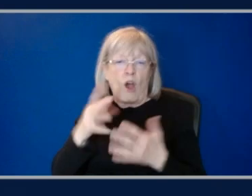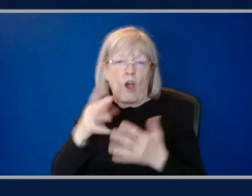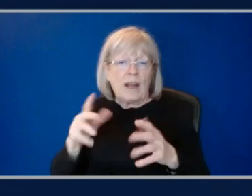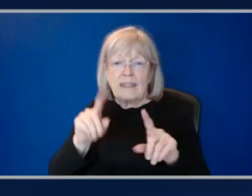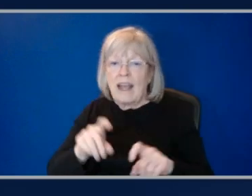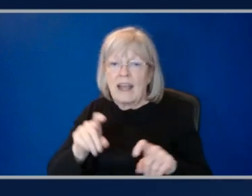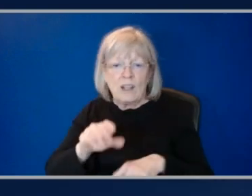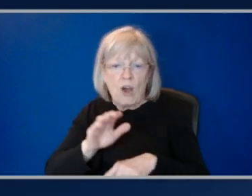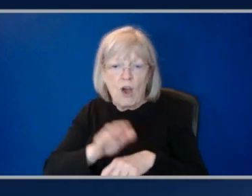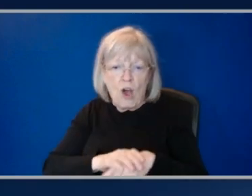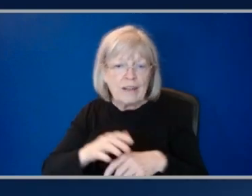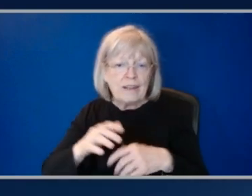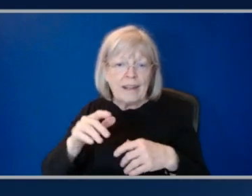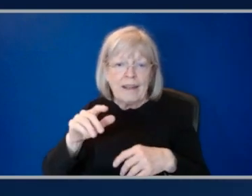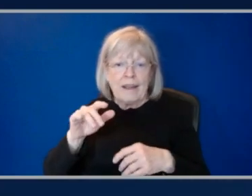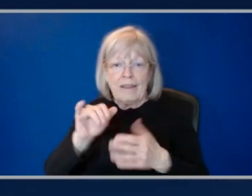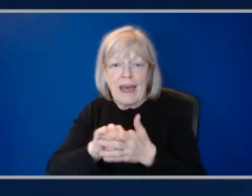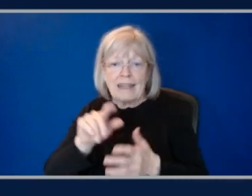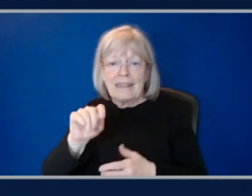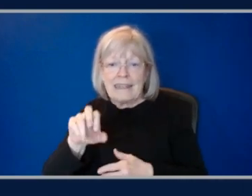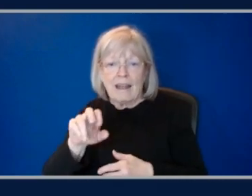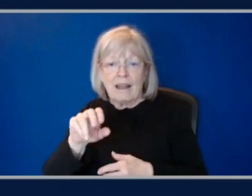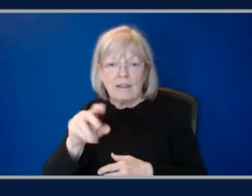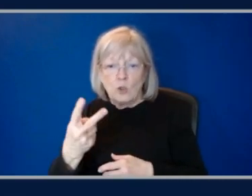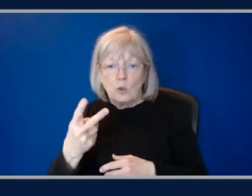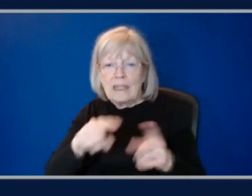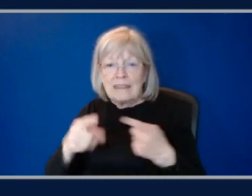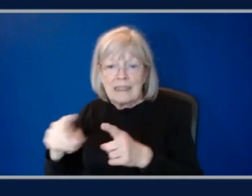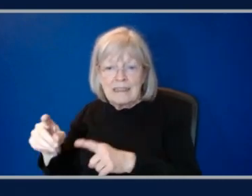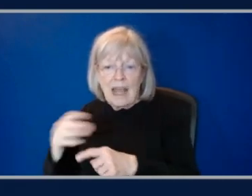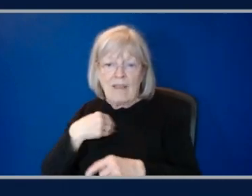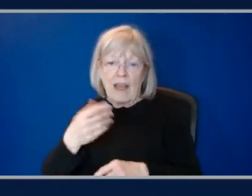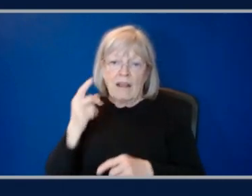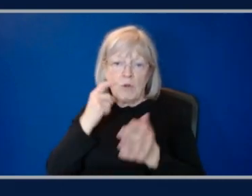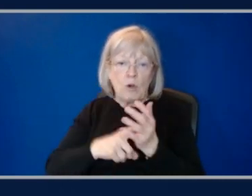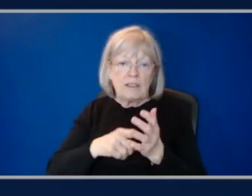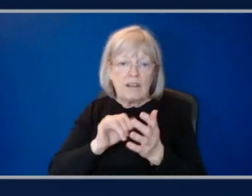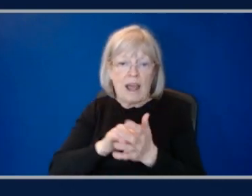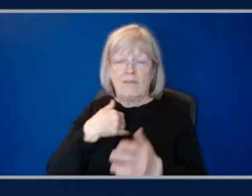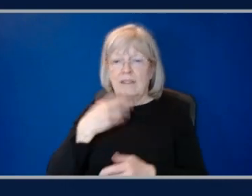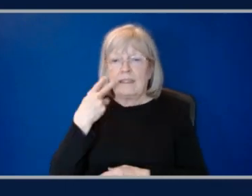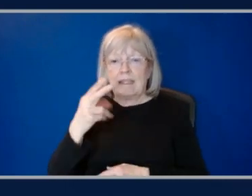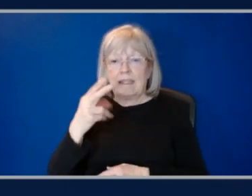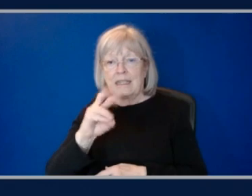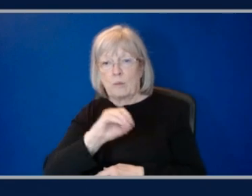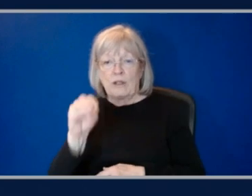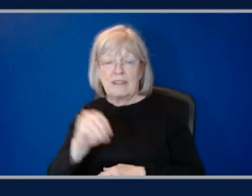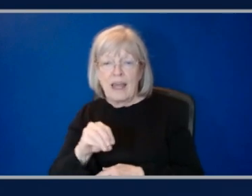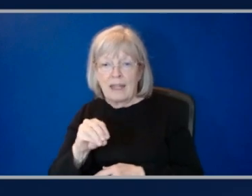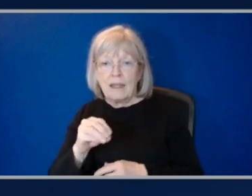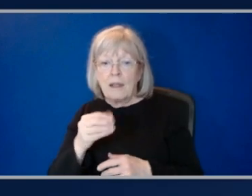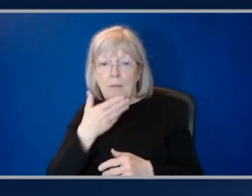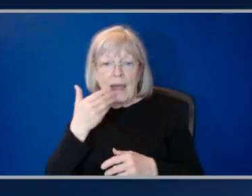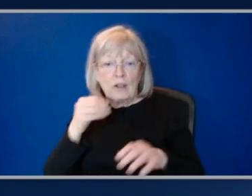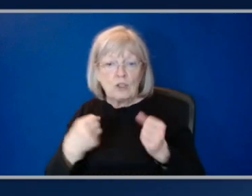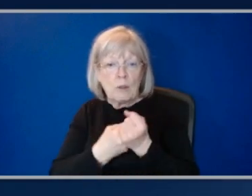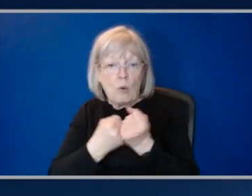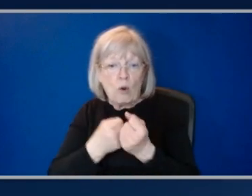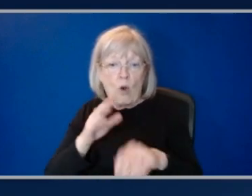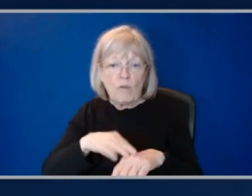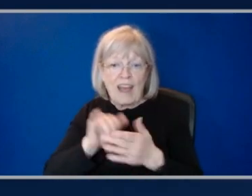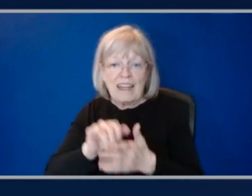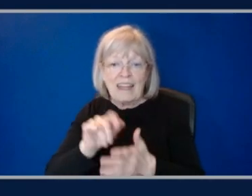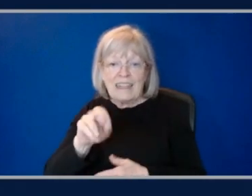on tier in two instances. And they had mentioned as well, they're seeing 60% better performance on their, on tier in two over comparable instances. And,